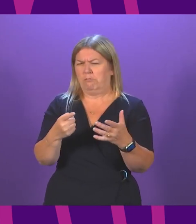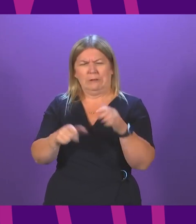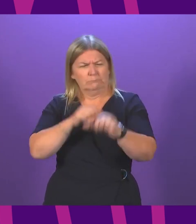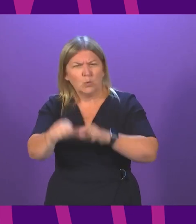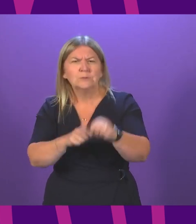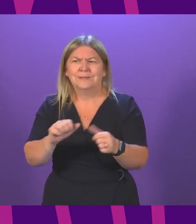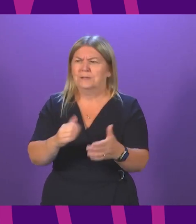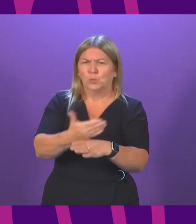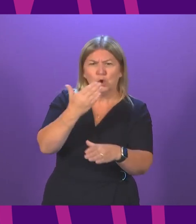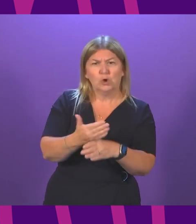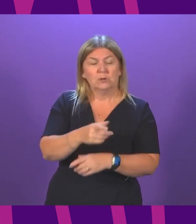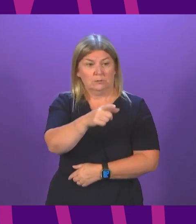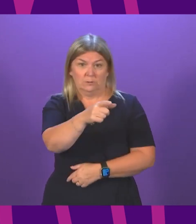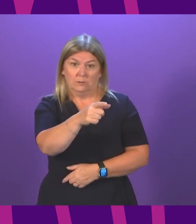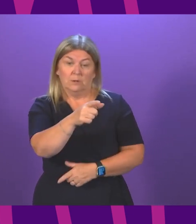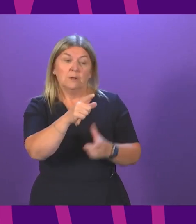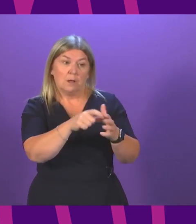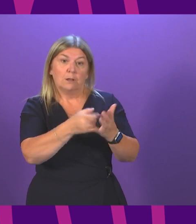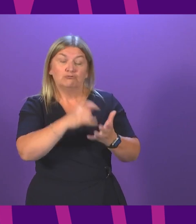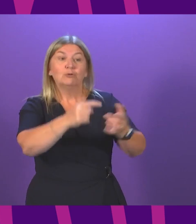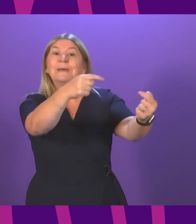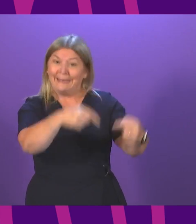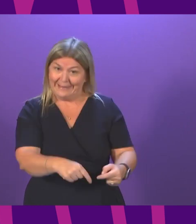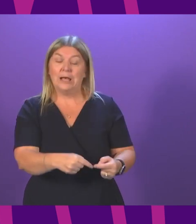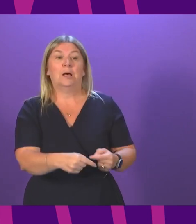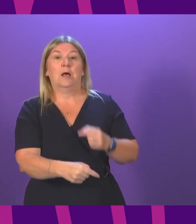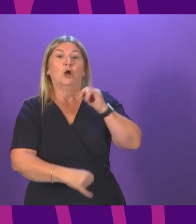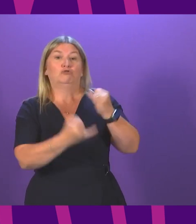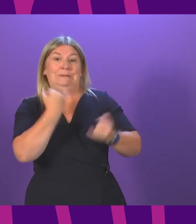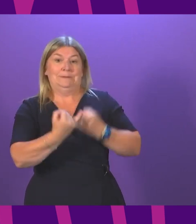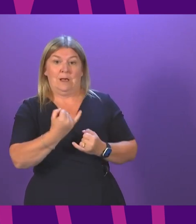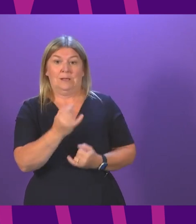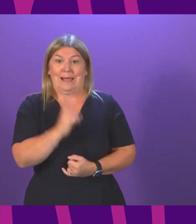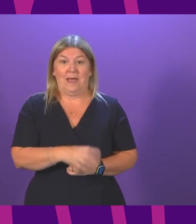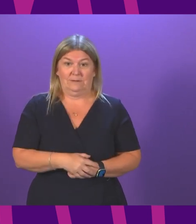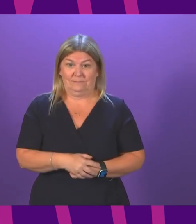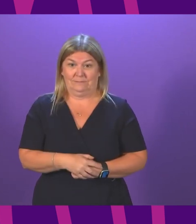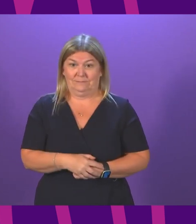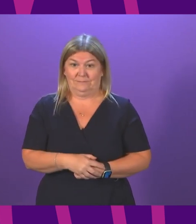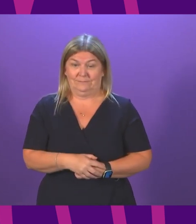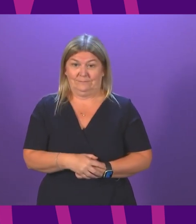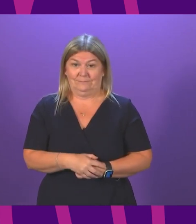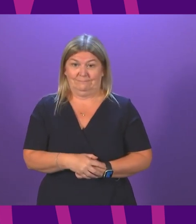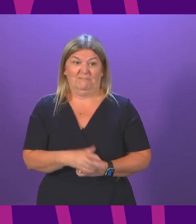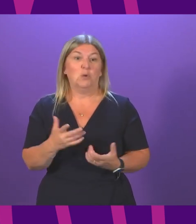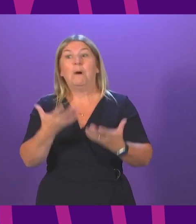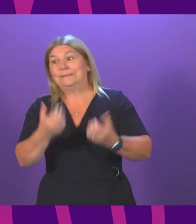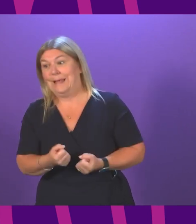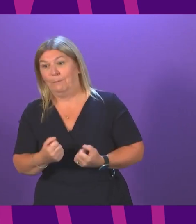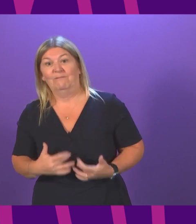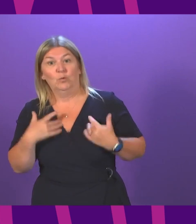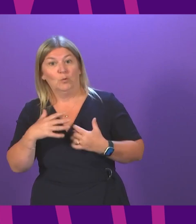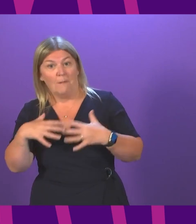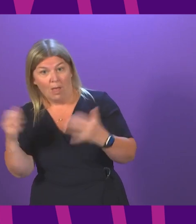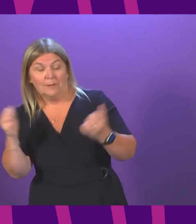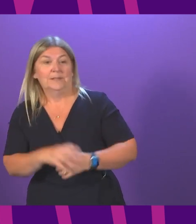Douglas Ross would be here today criticising me for taking for granted the views of Parliament and not giving Parliament its proper place. So